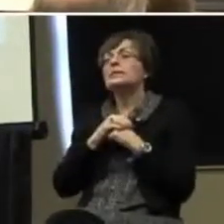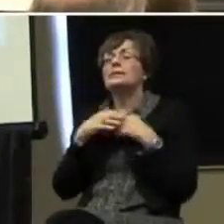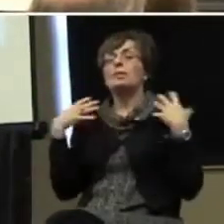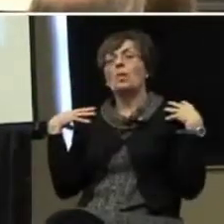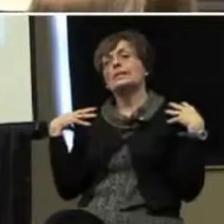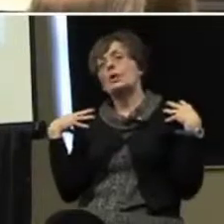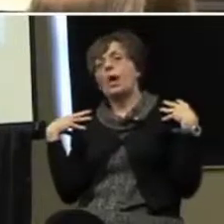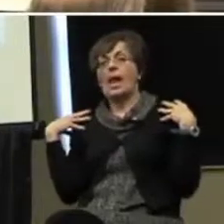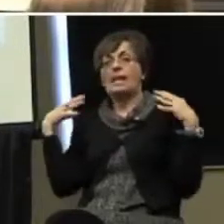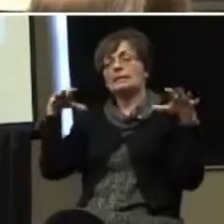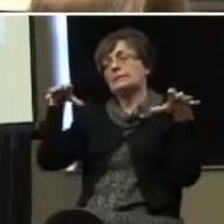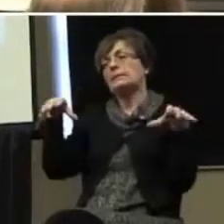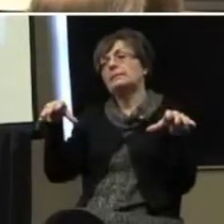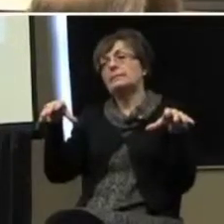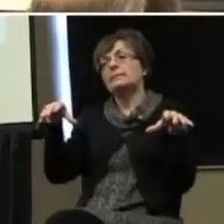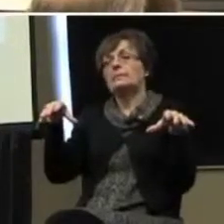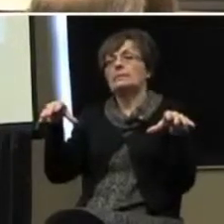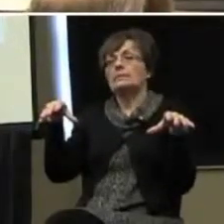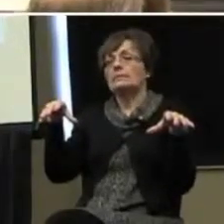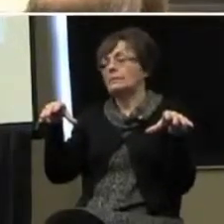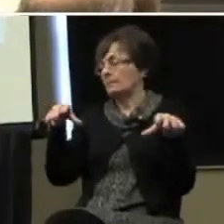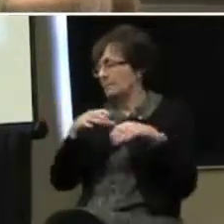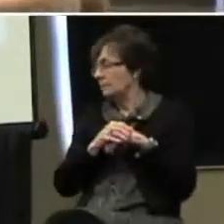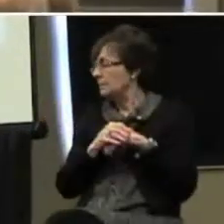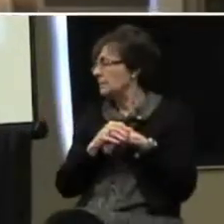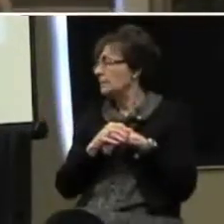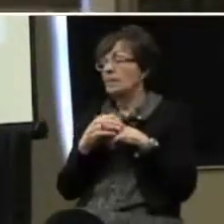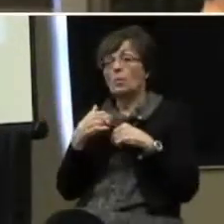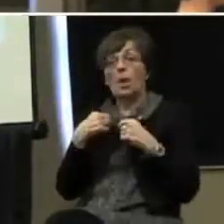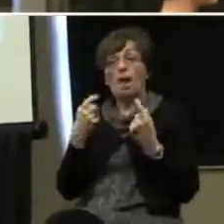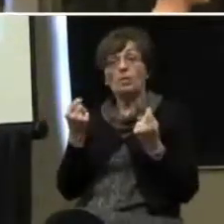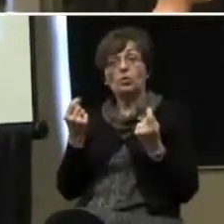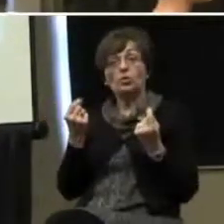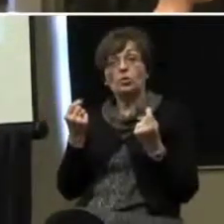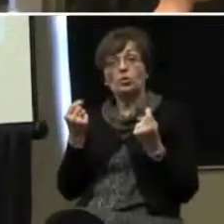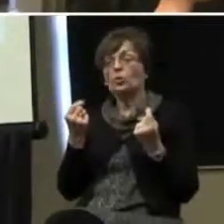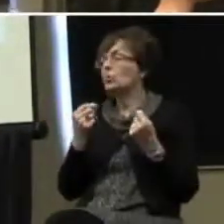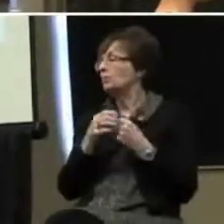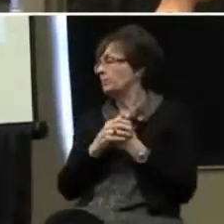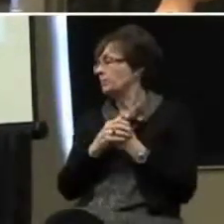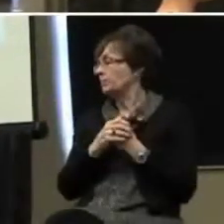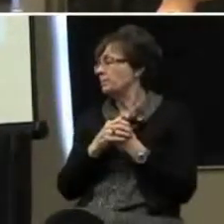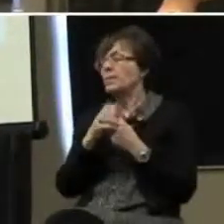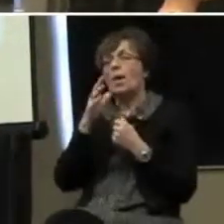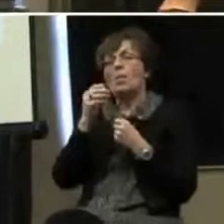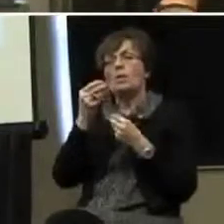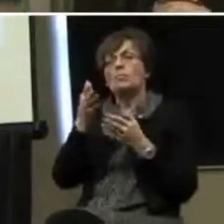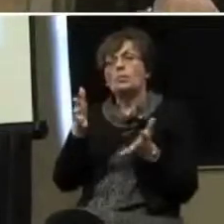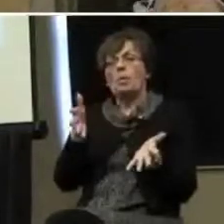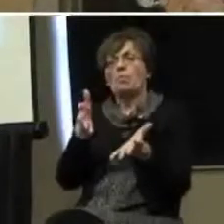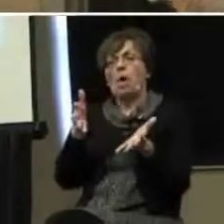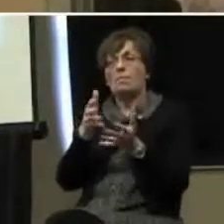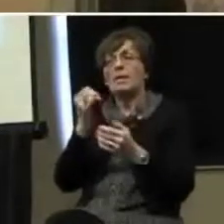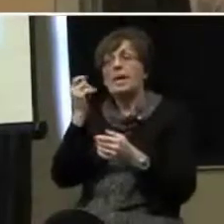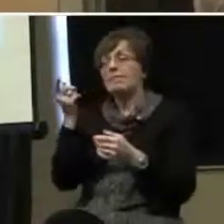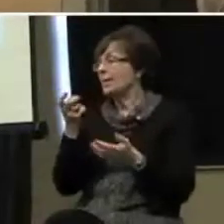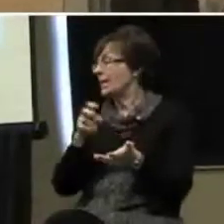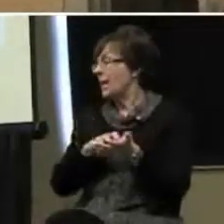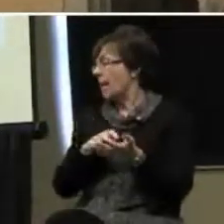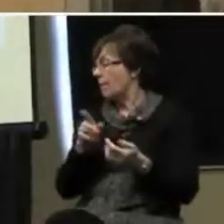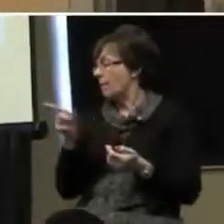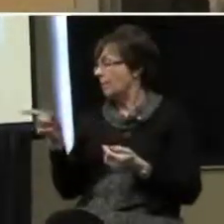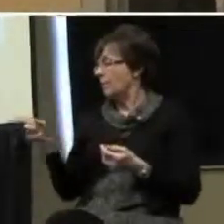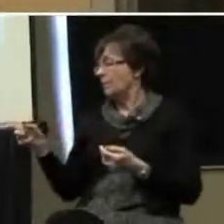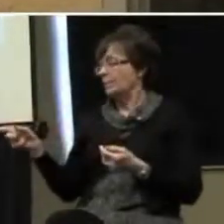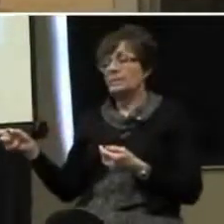nicely rest their hands right here. And what I'm going to do is I'm going to provide a prompt. And if the child tries to get